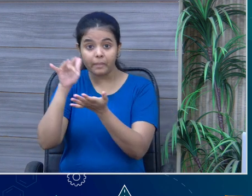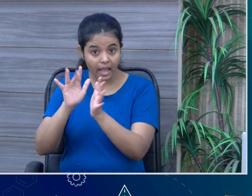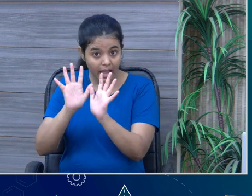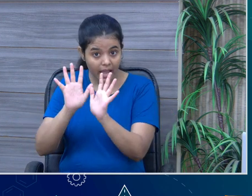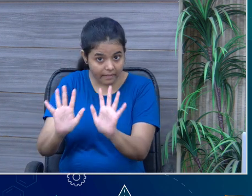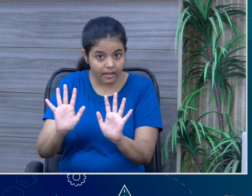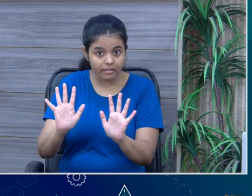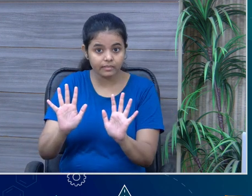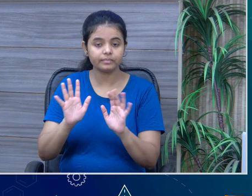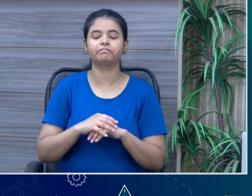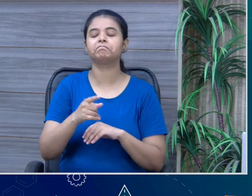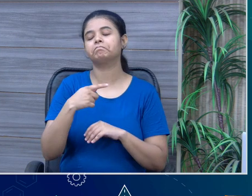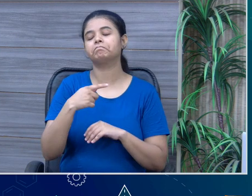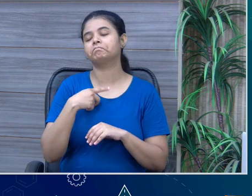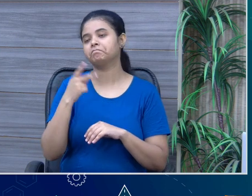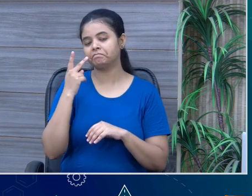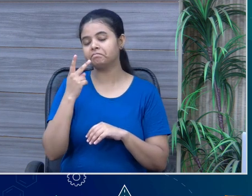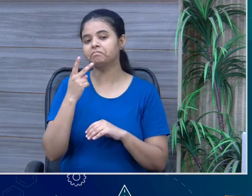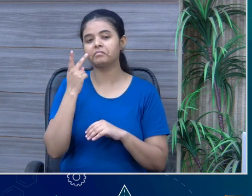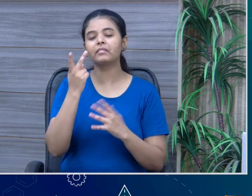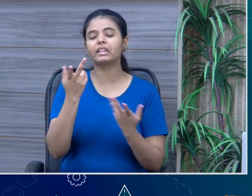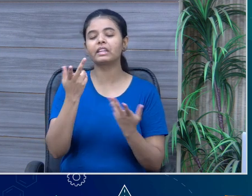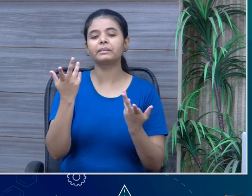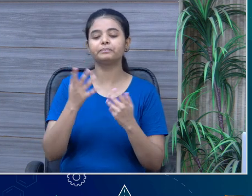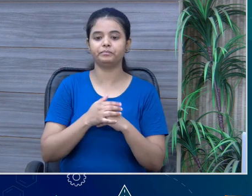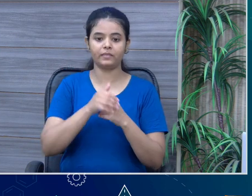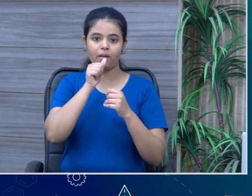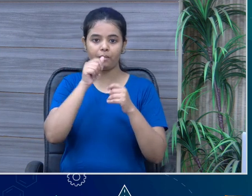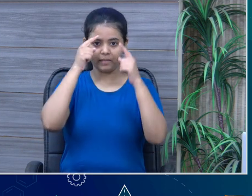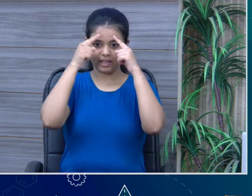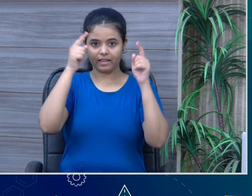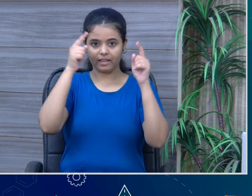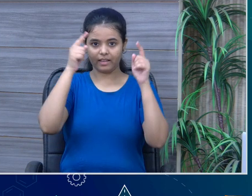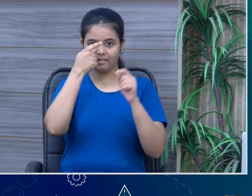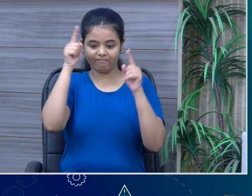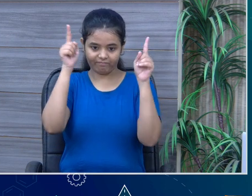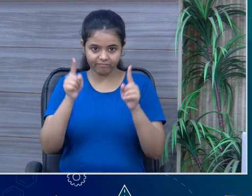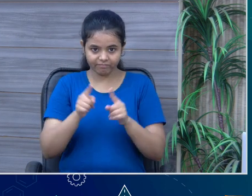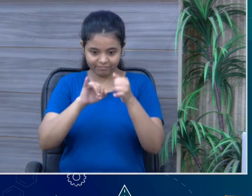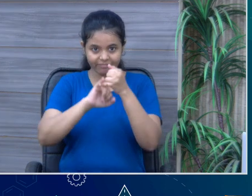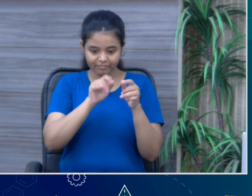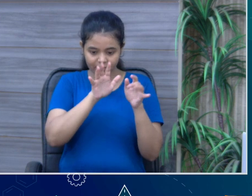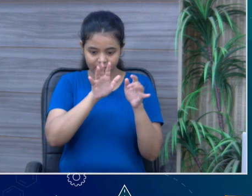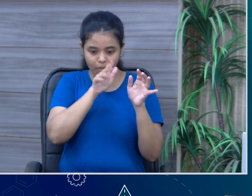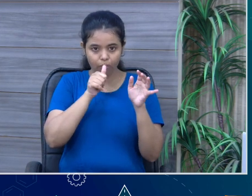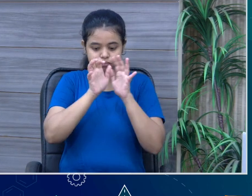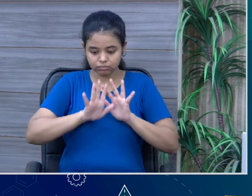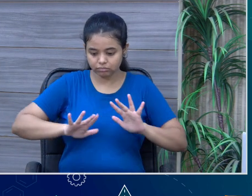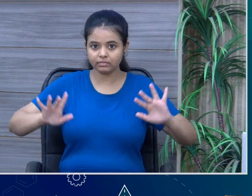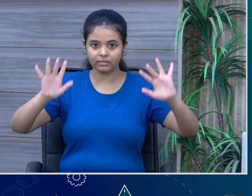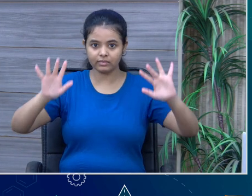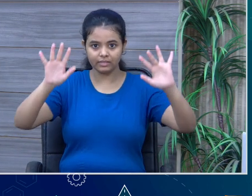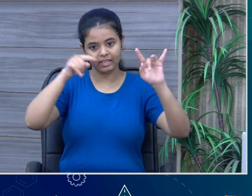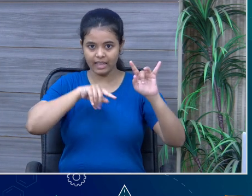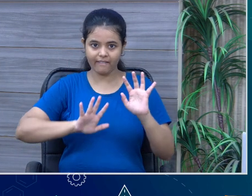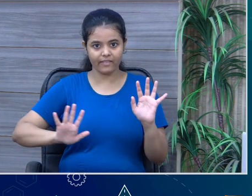we can find seashores? See, mostly the seashores are on the coastal areas. Like if we talk about the South India of our part, are lot